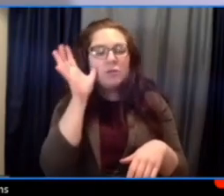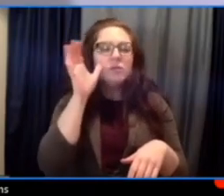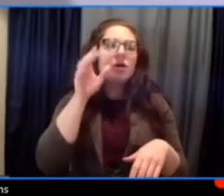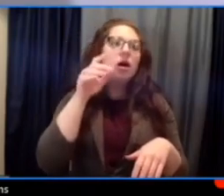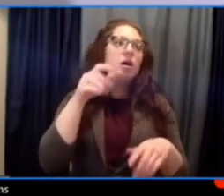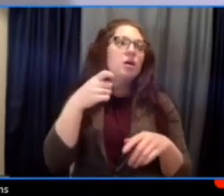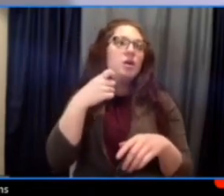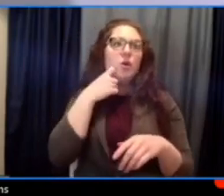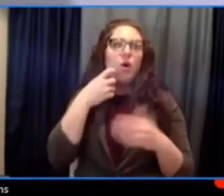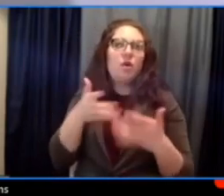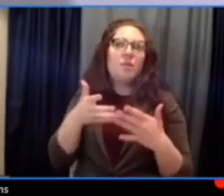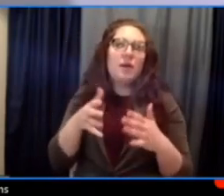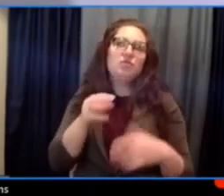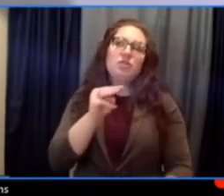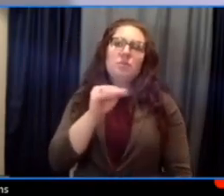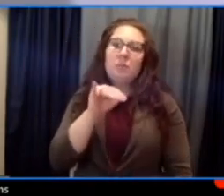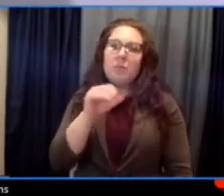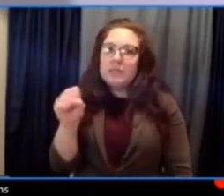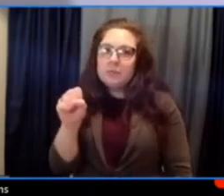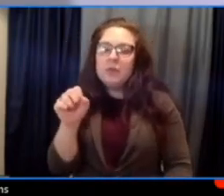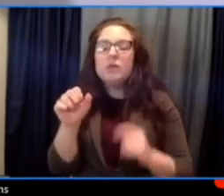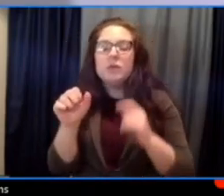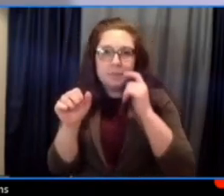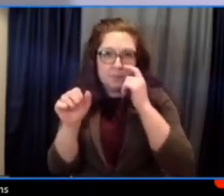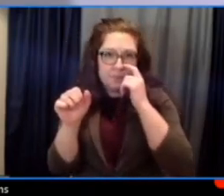Mississippi. And